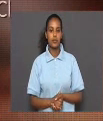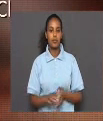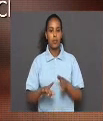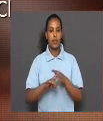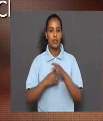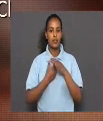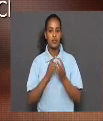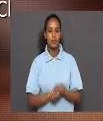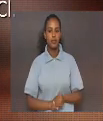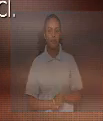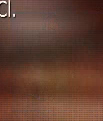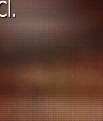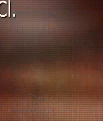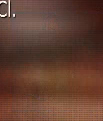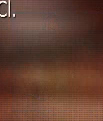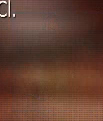Begin. Begin.